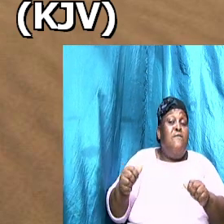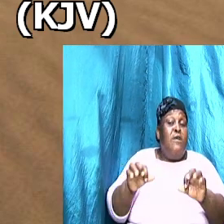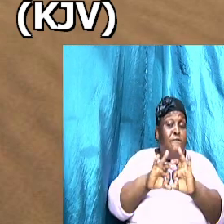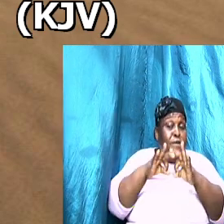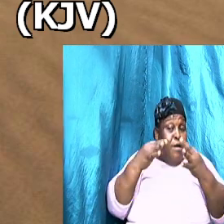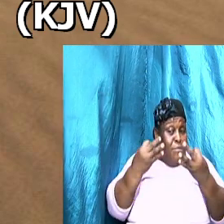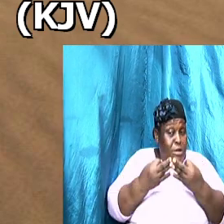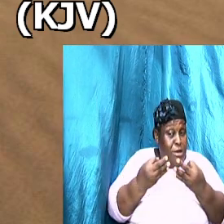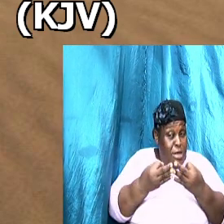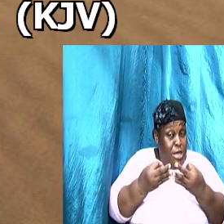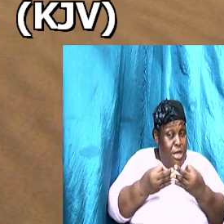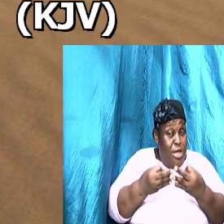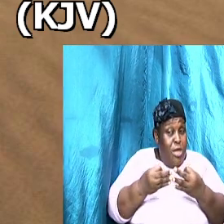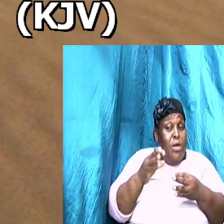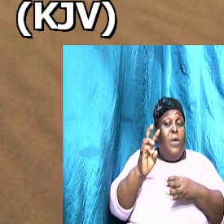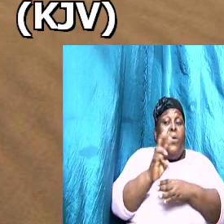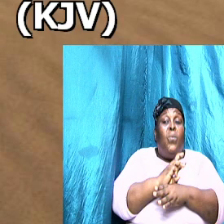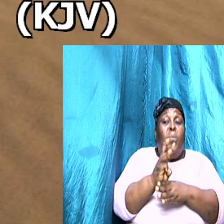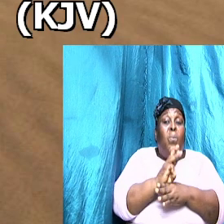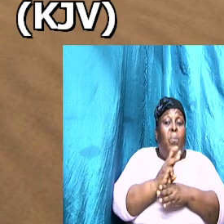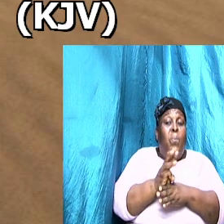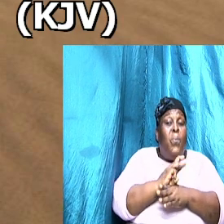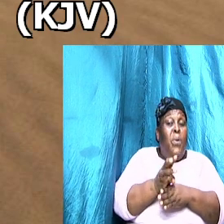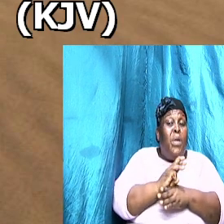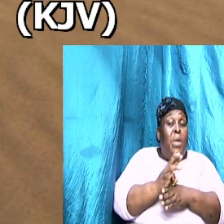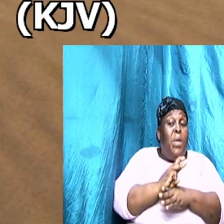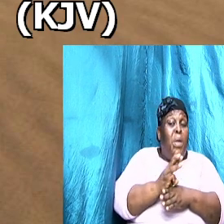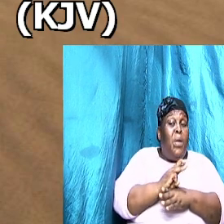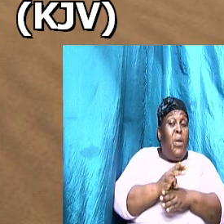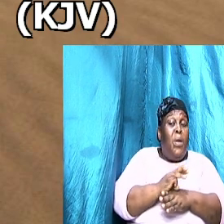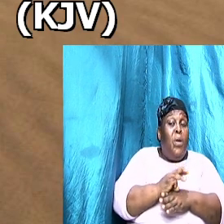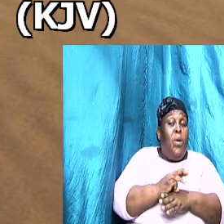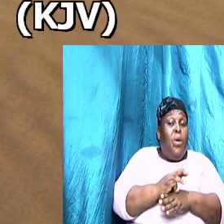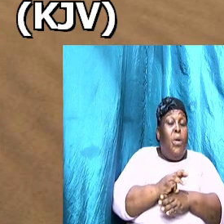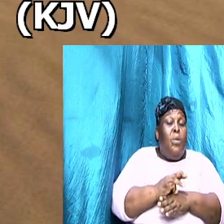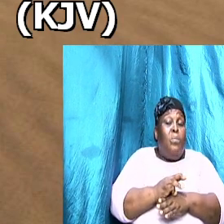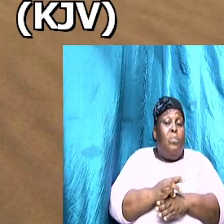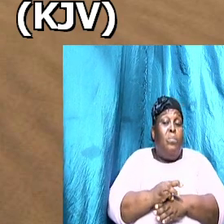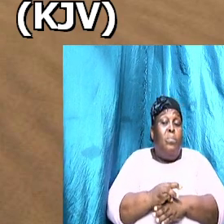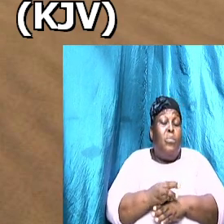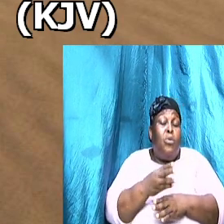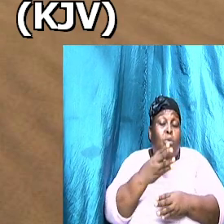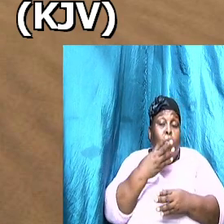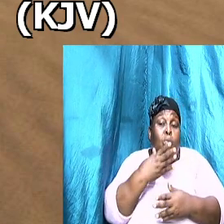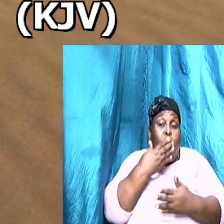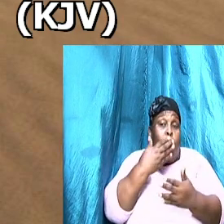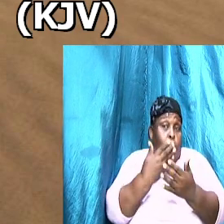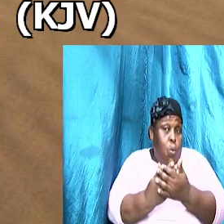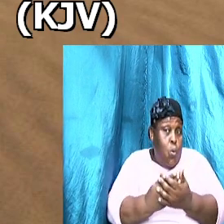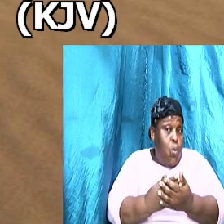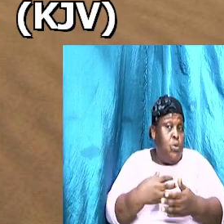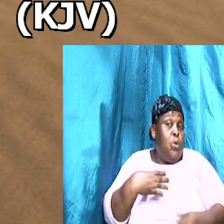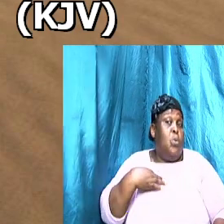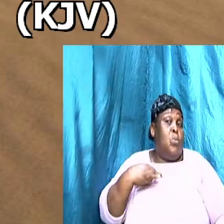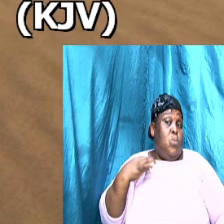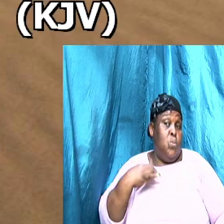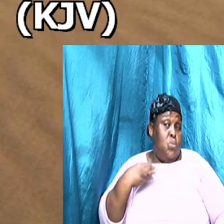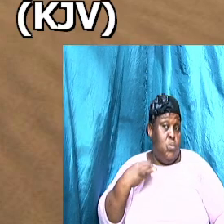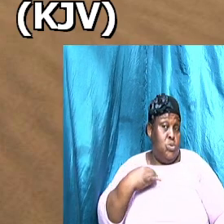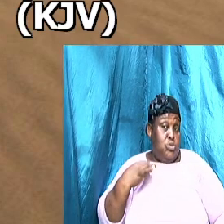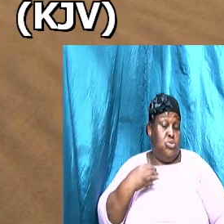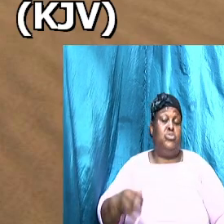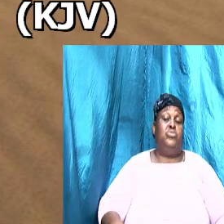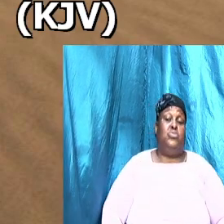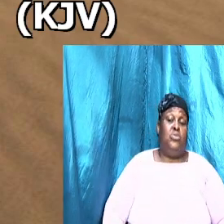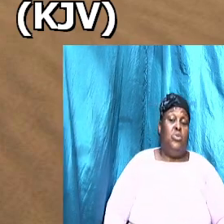it is simple things she sets up in a way whether she do it on her own or she gets someone to do it she is running the house